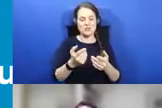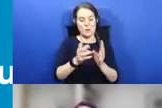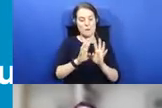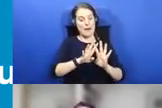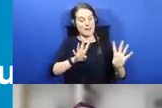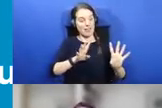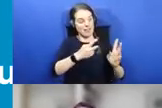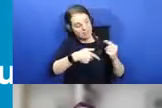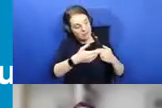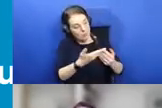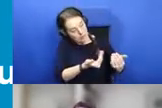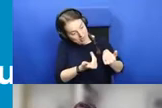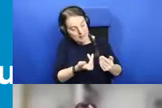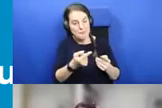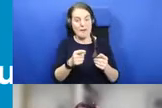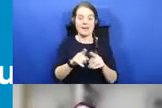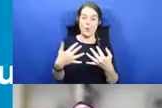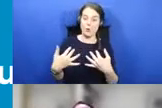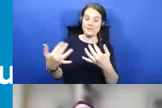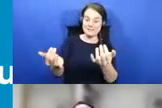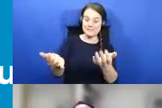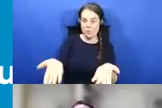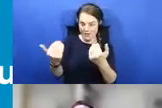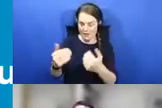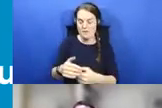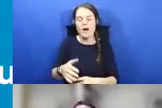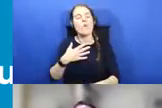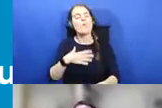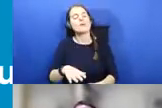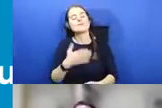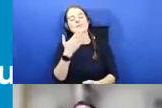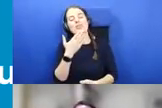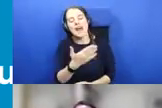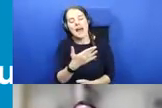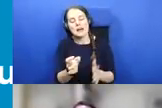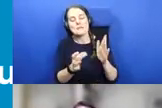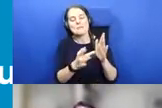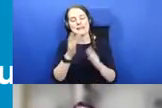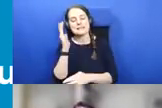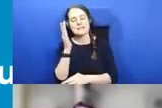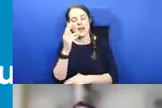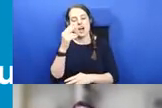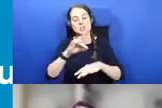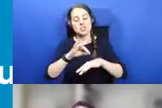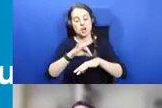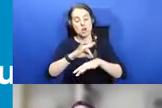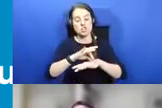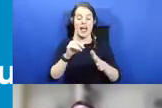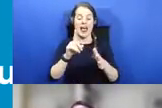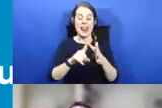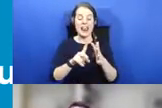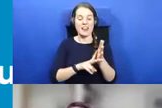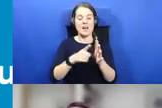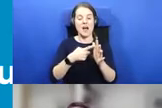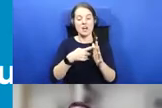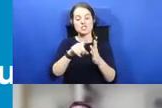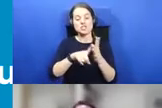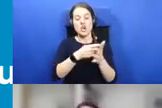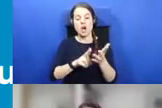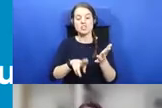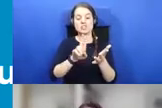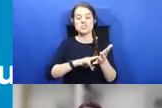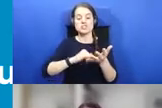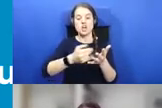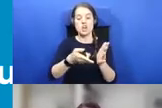I'd like to thank in advance our main speaker this evening, Dr Elba Johnson and also our panellists